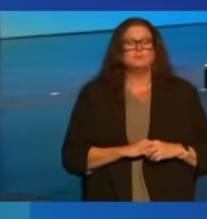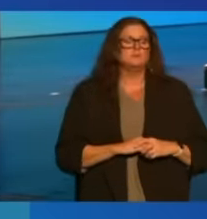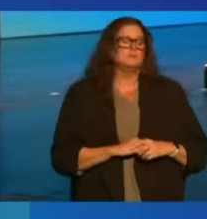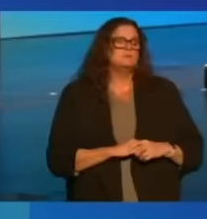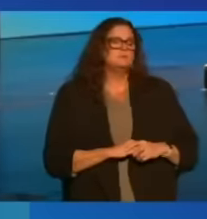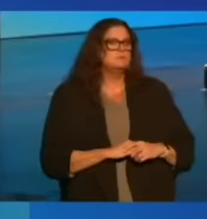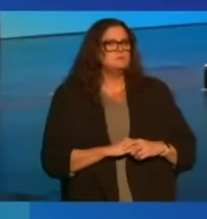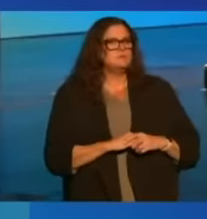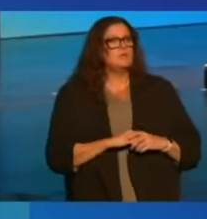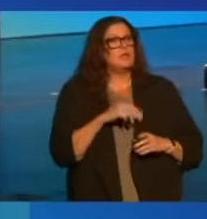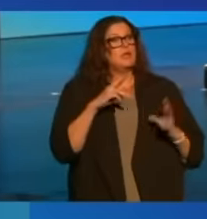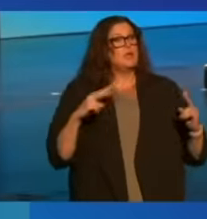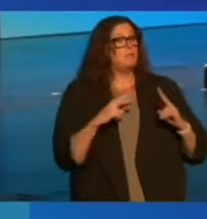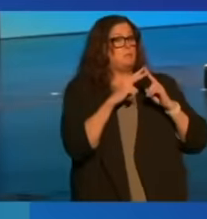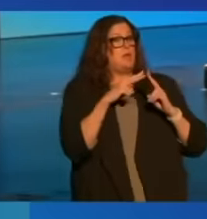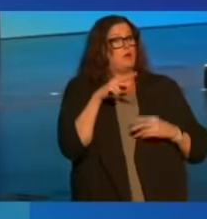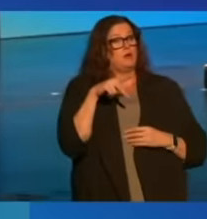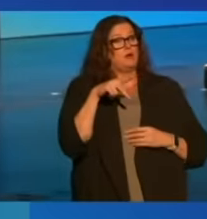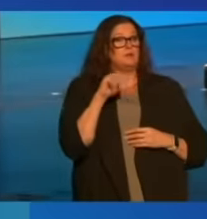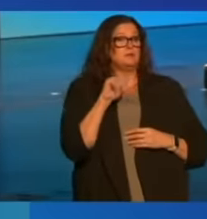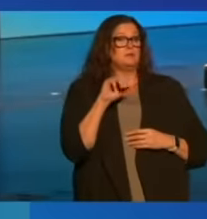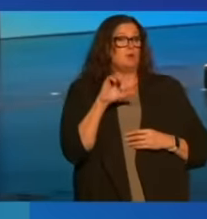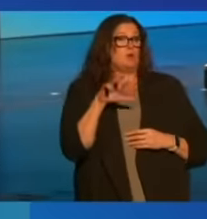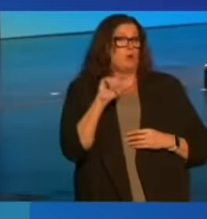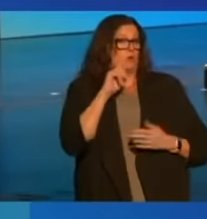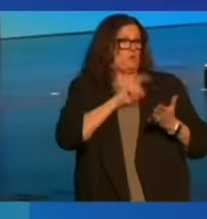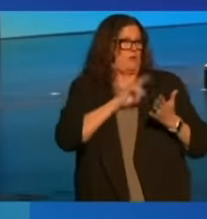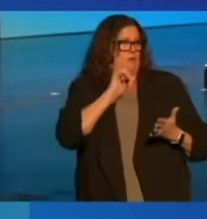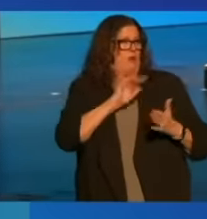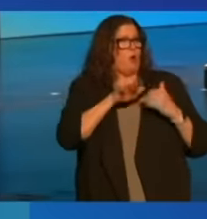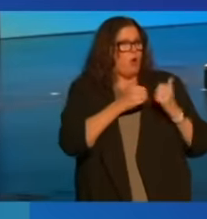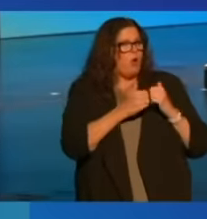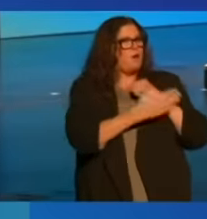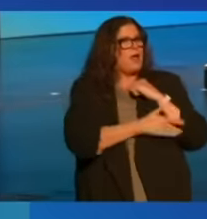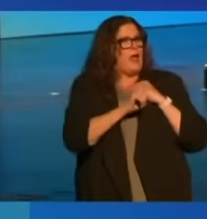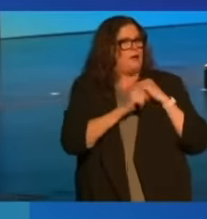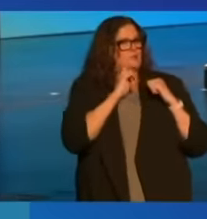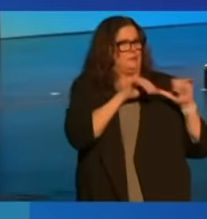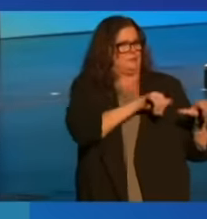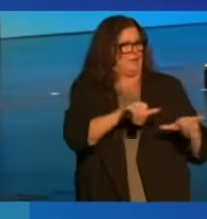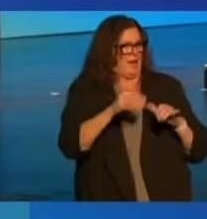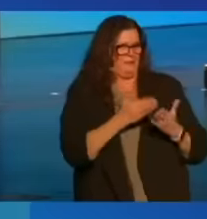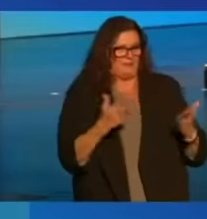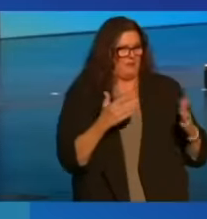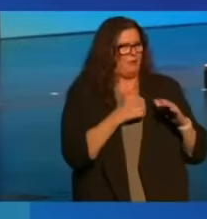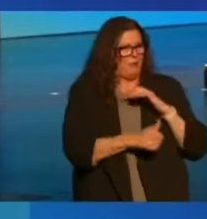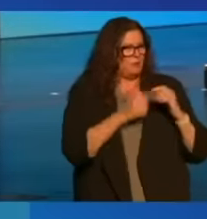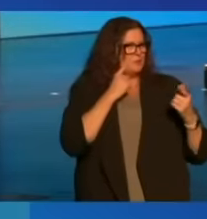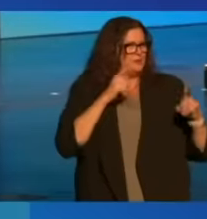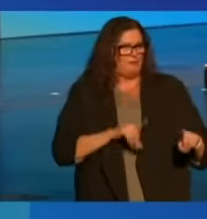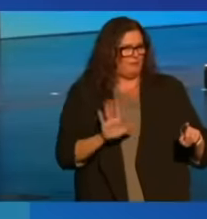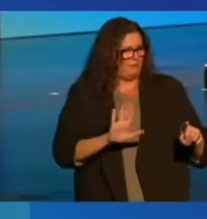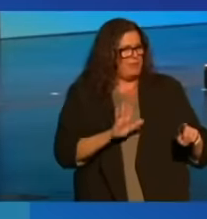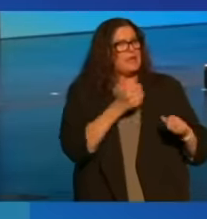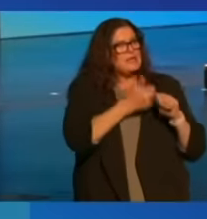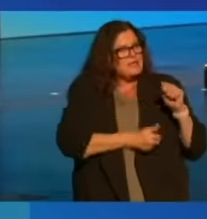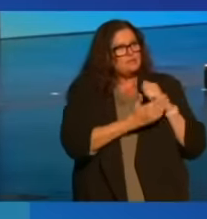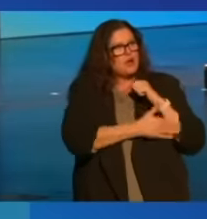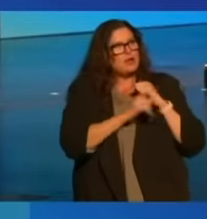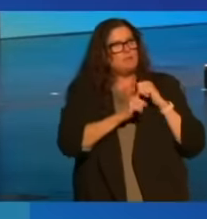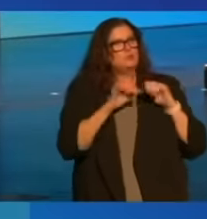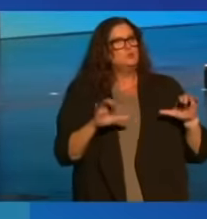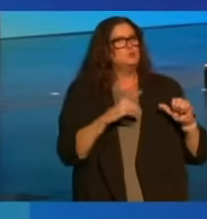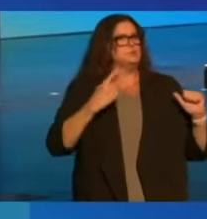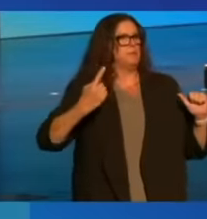The Paris Accord recognizes this. Not all countries have to do the same thing under the deal, but every country has to do